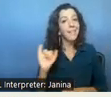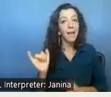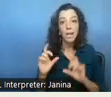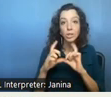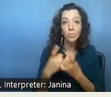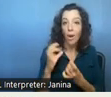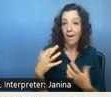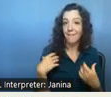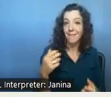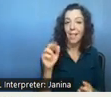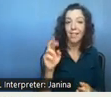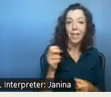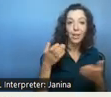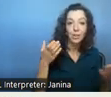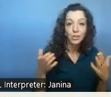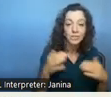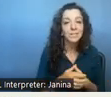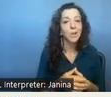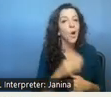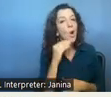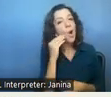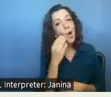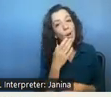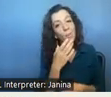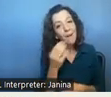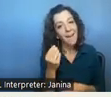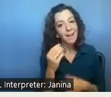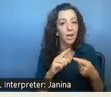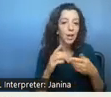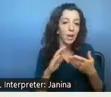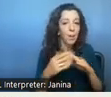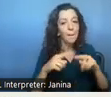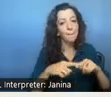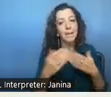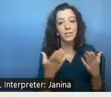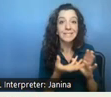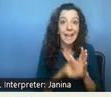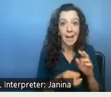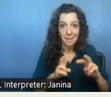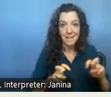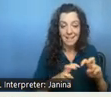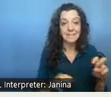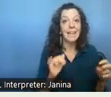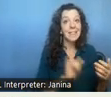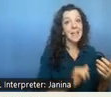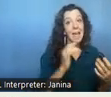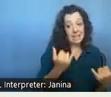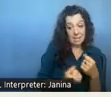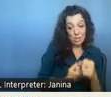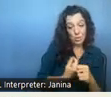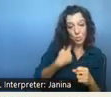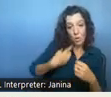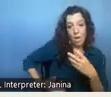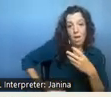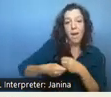services home and community-based services gap analysis that this year we will be supplementing with additional funds in the